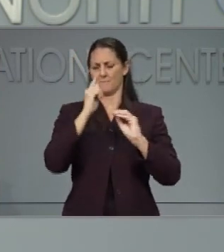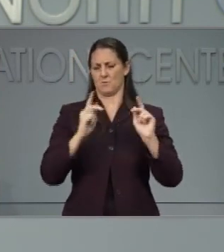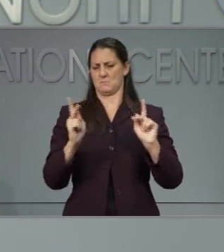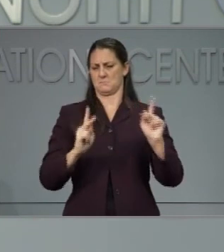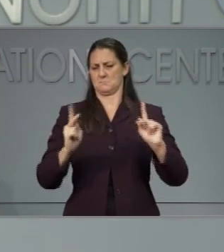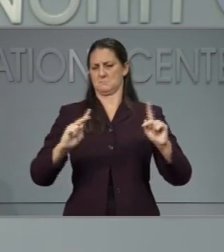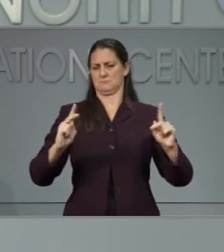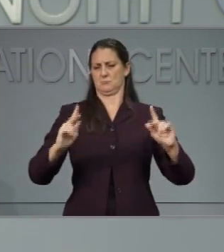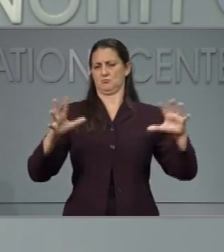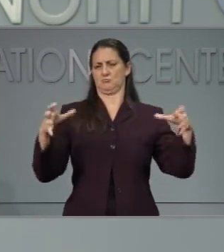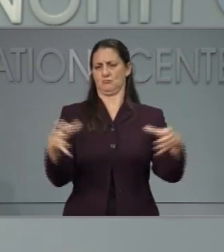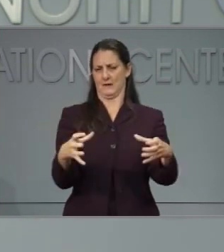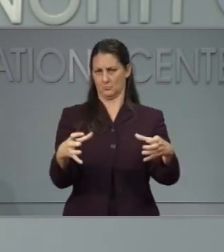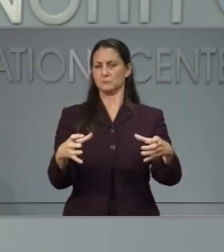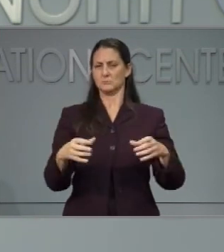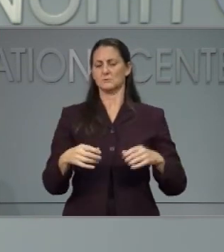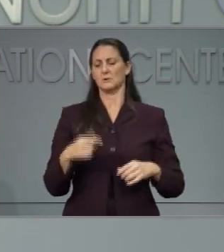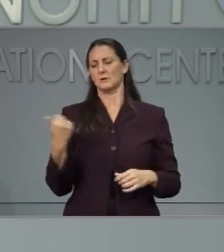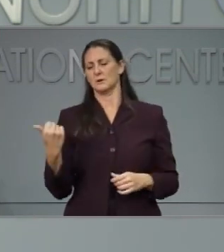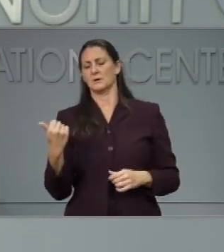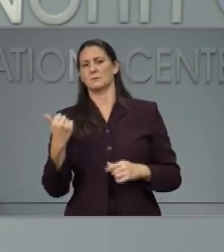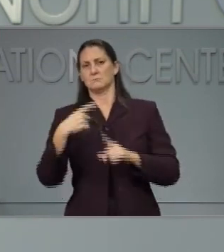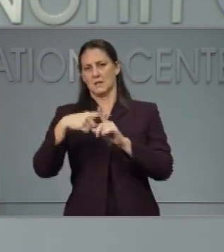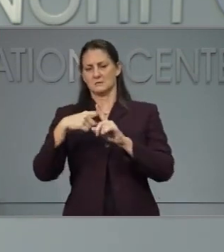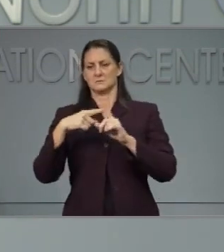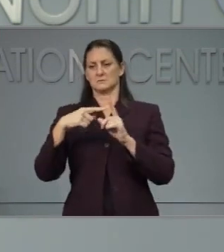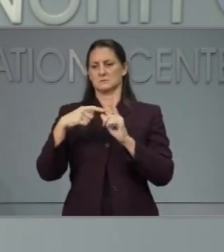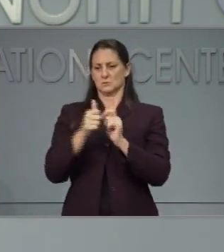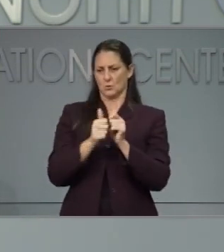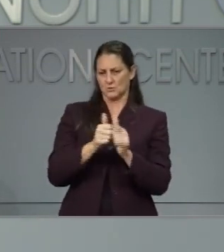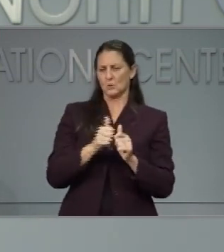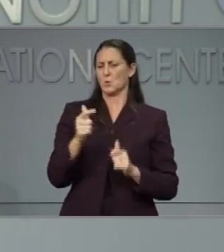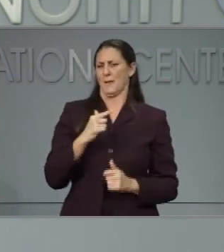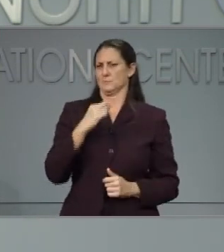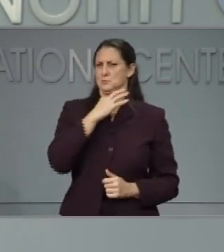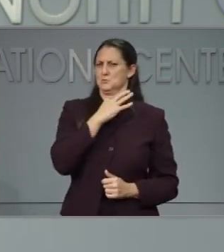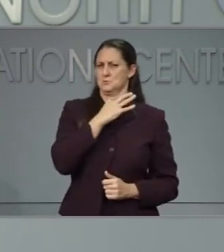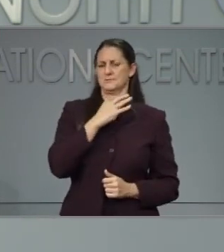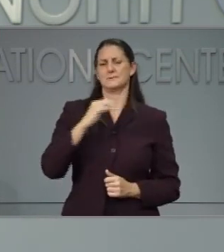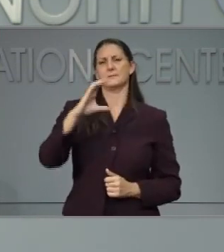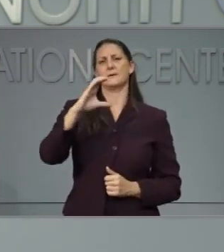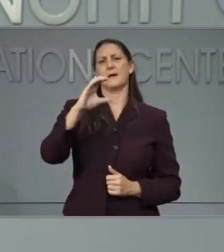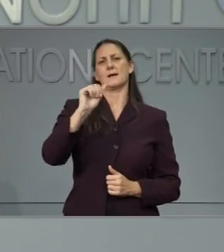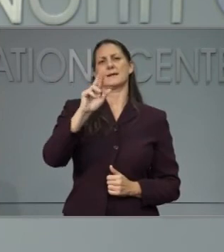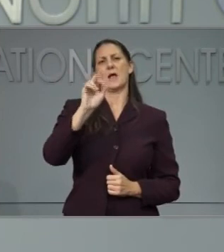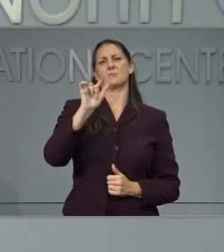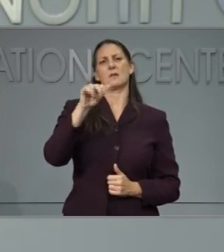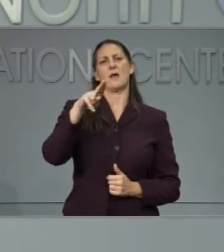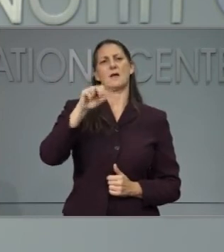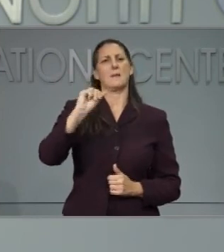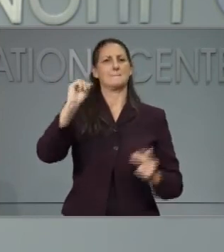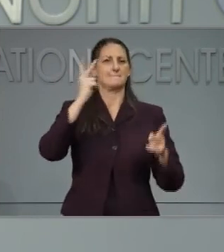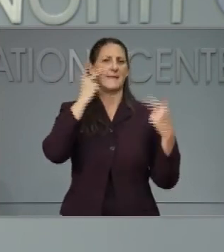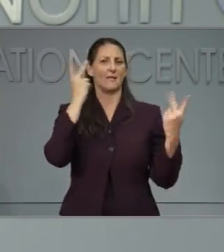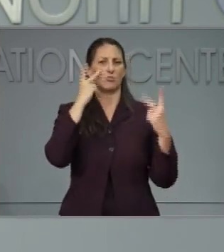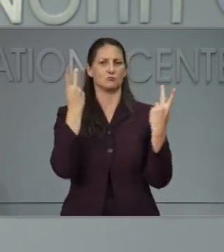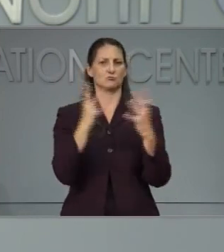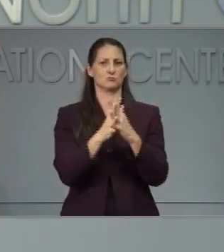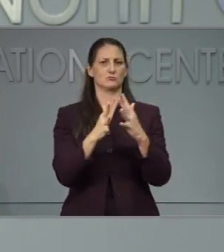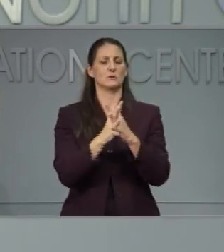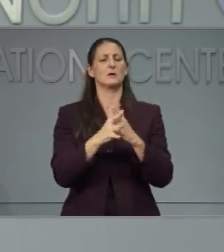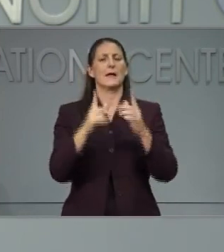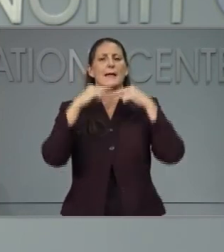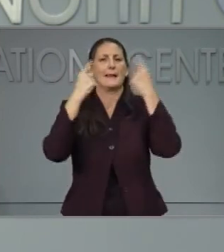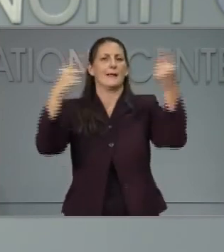the youth and high school sports. Dr. Cohen did. I'm curious, this week the Carolina Panthers announced they would not be able to have fans at the home opener next